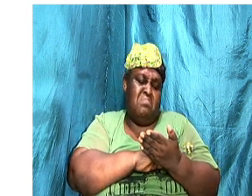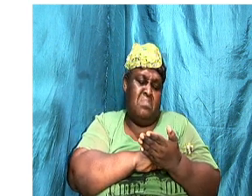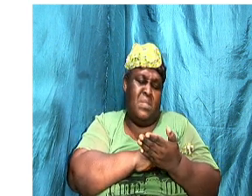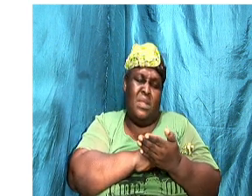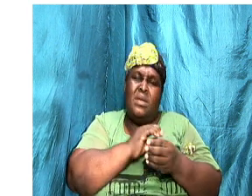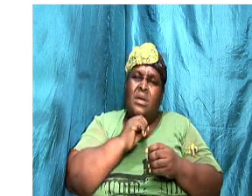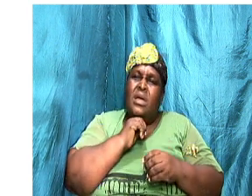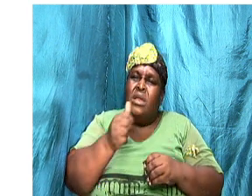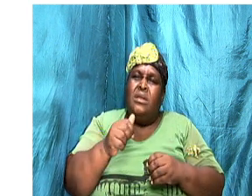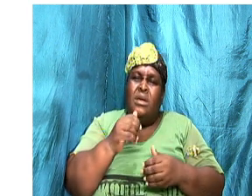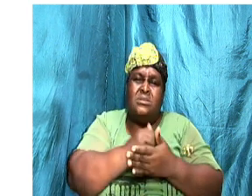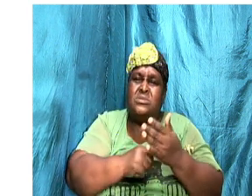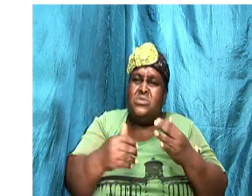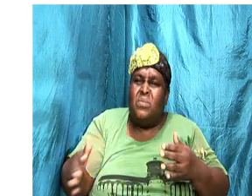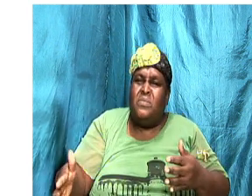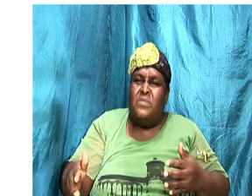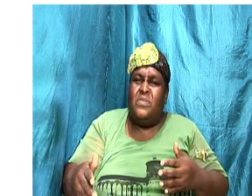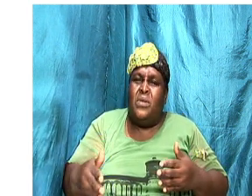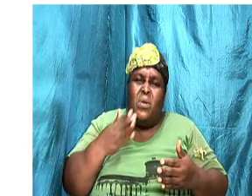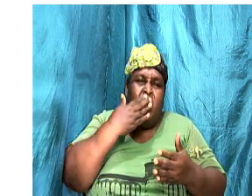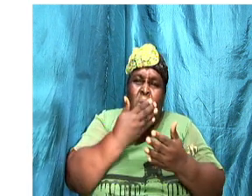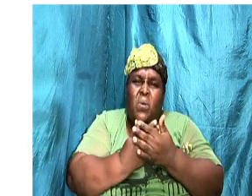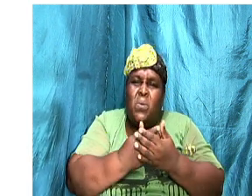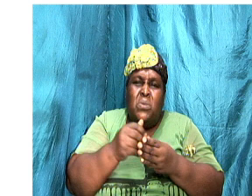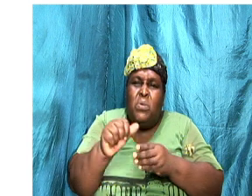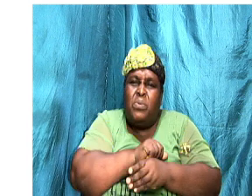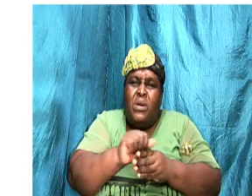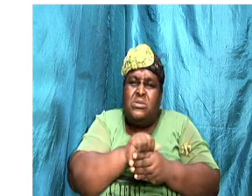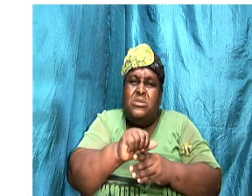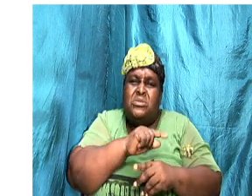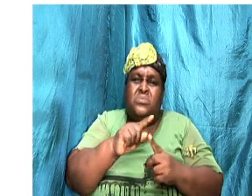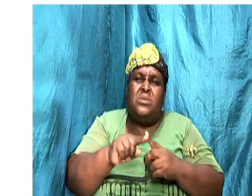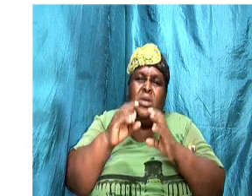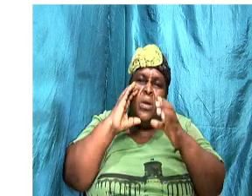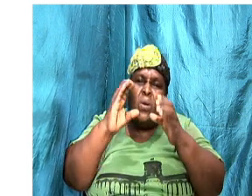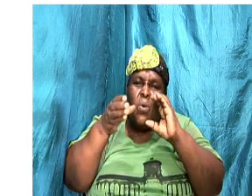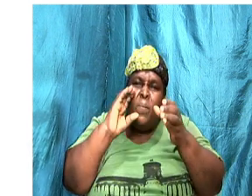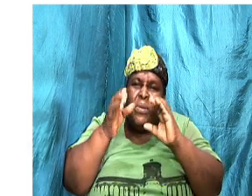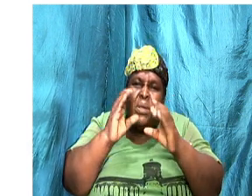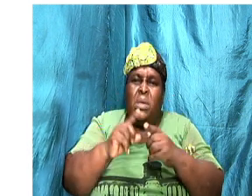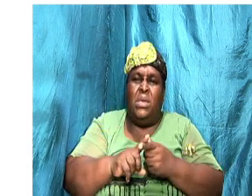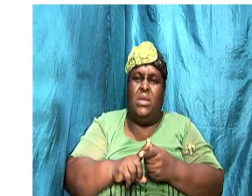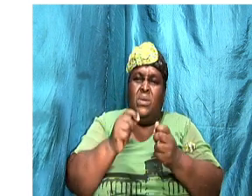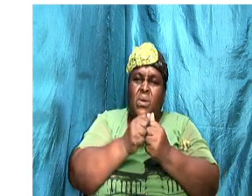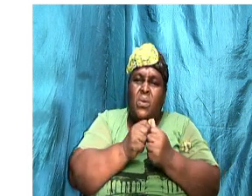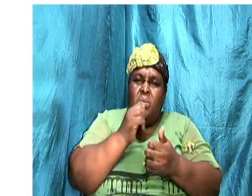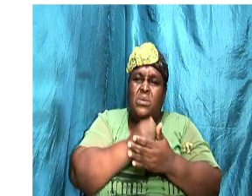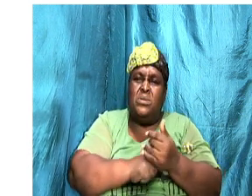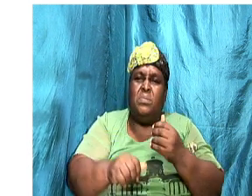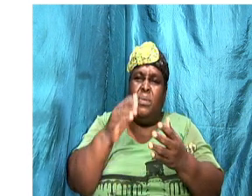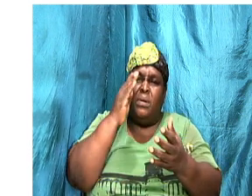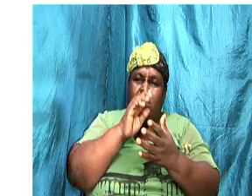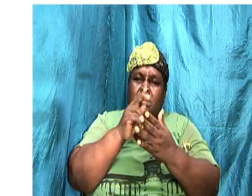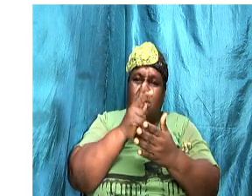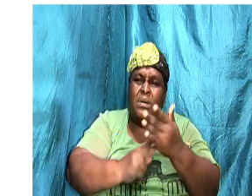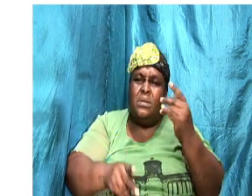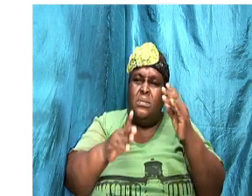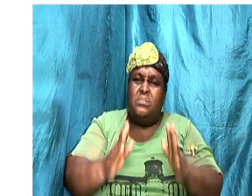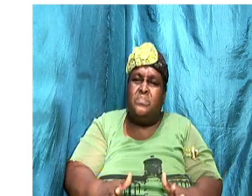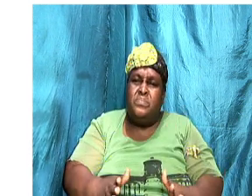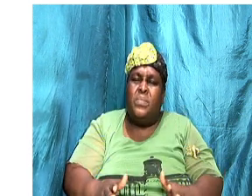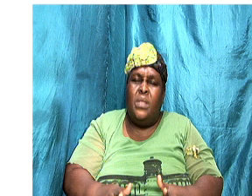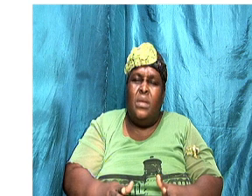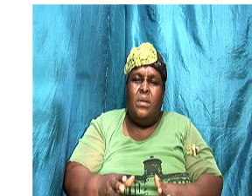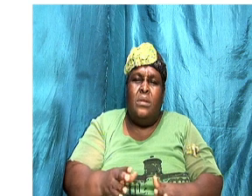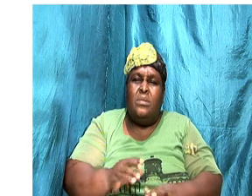good to practice when you are in conversation or when you're trying to resolve a problem, you know. So it